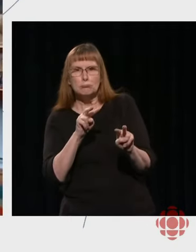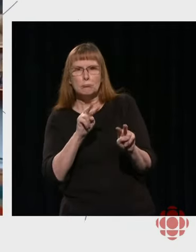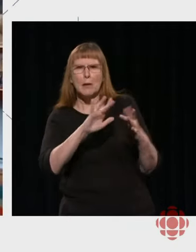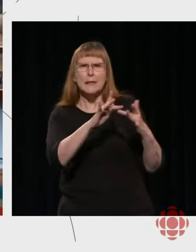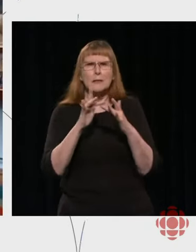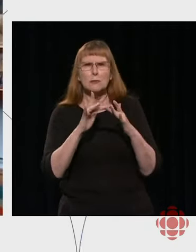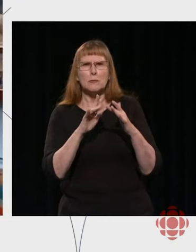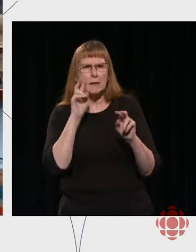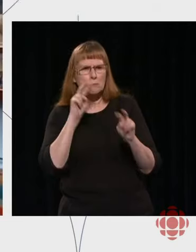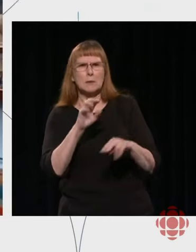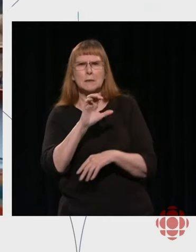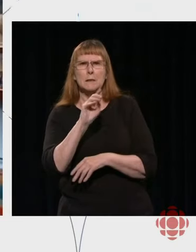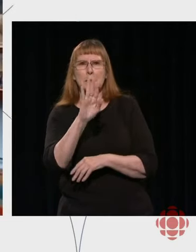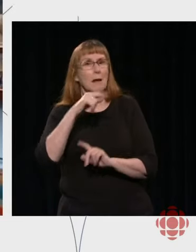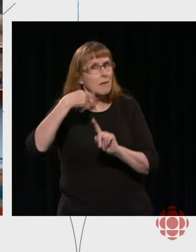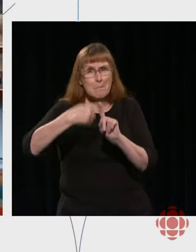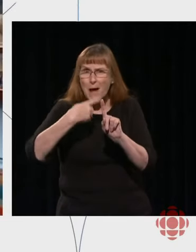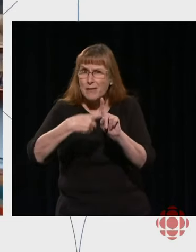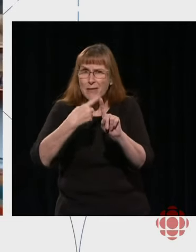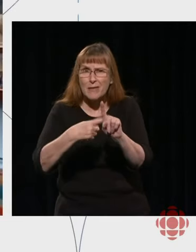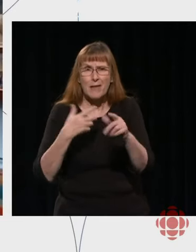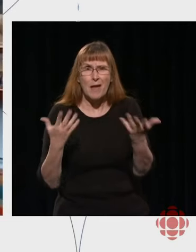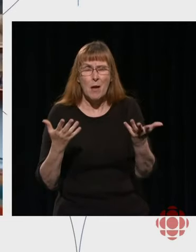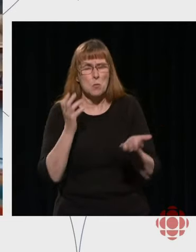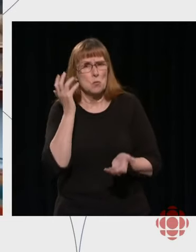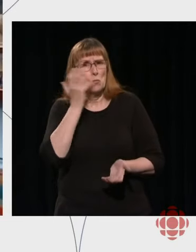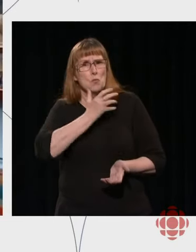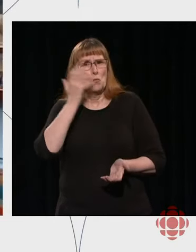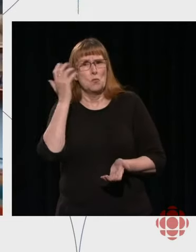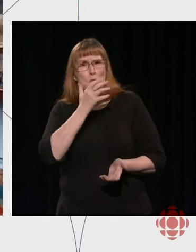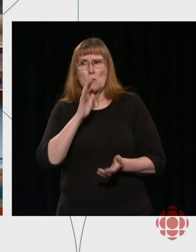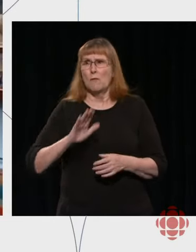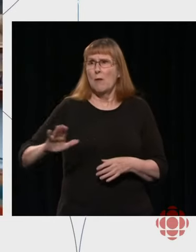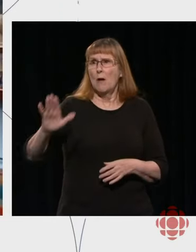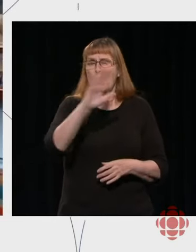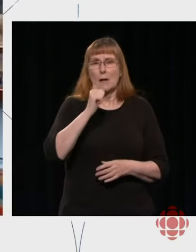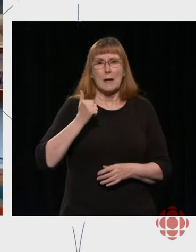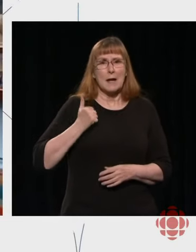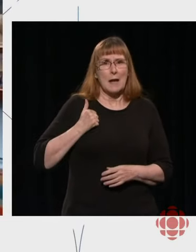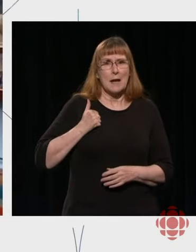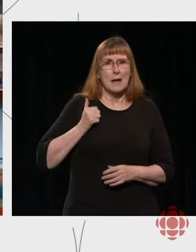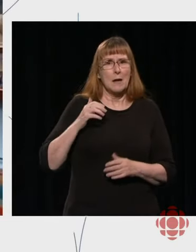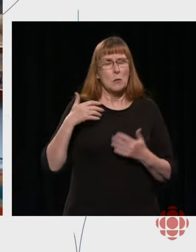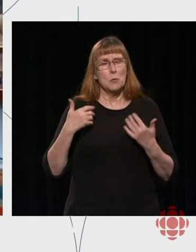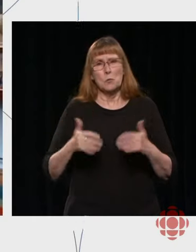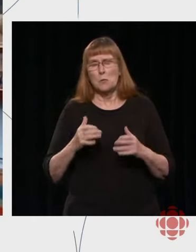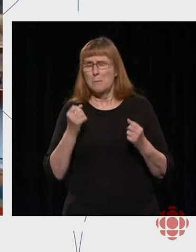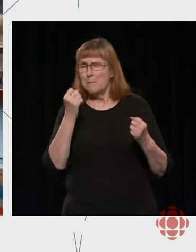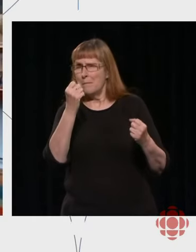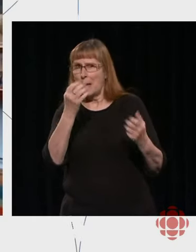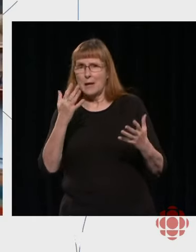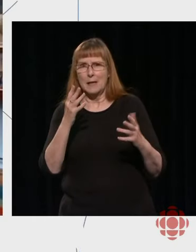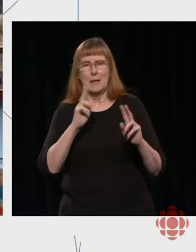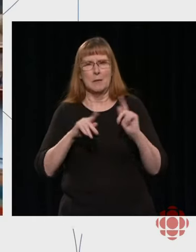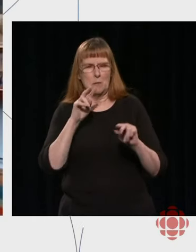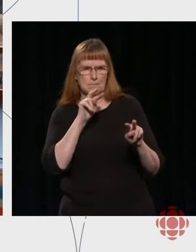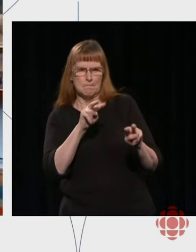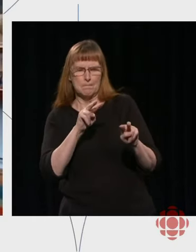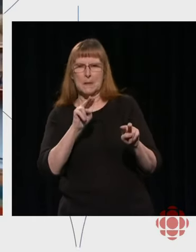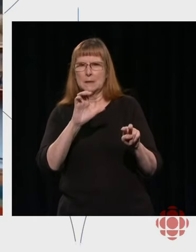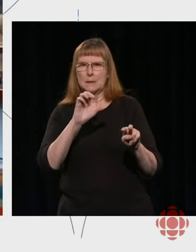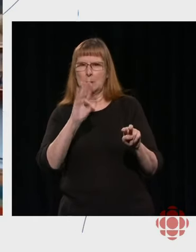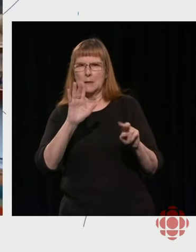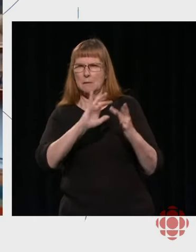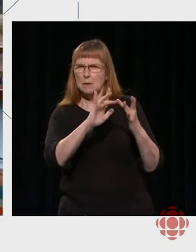about that. That's a very large percentage of Canadians all across the country. And we are, you know, we are the